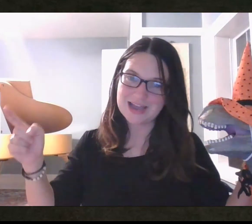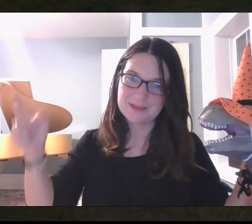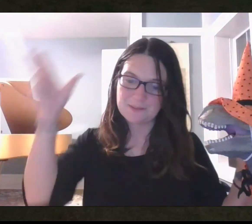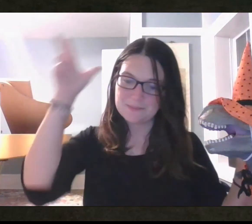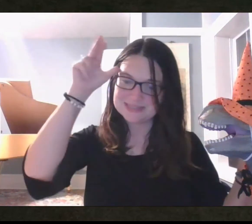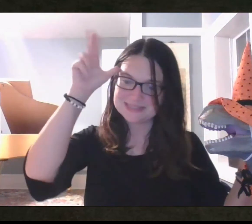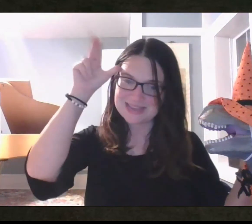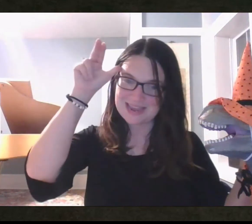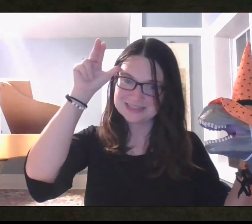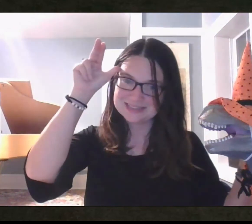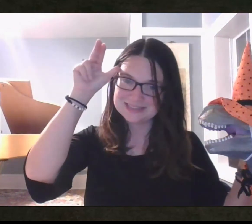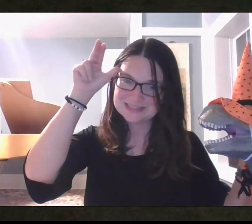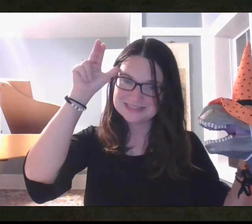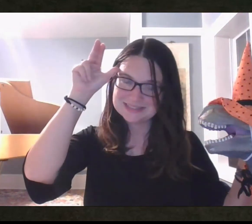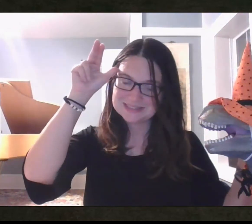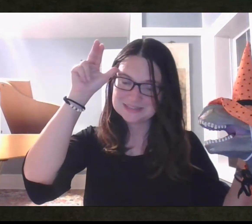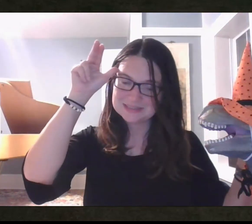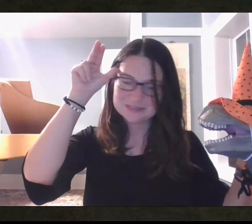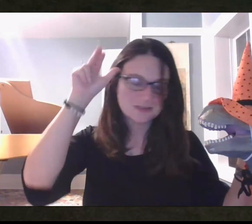is time, Mustangs.